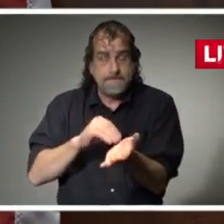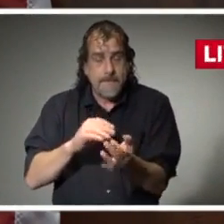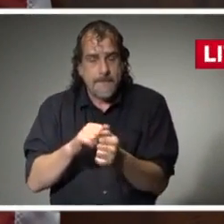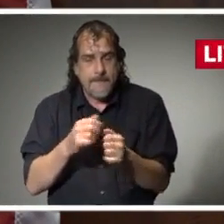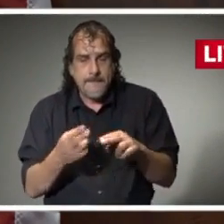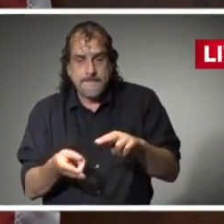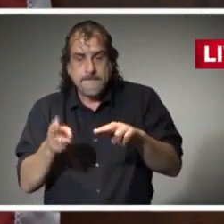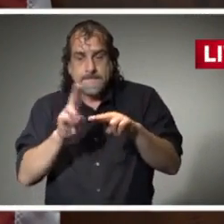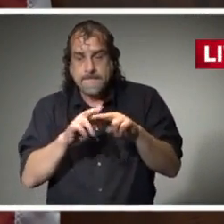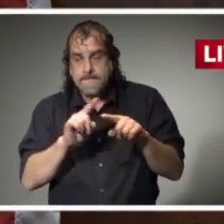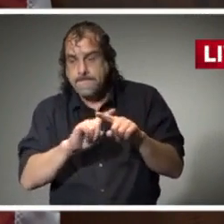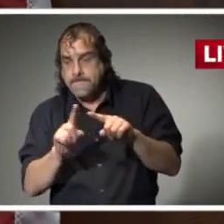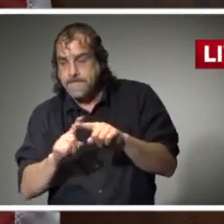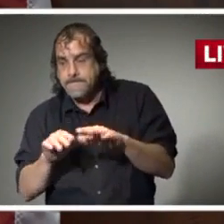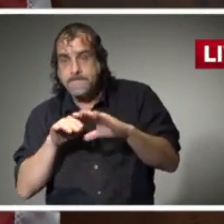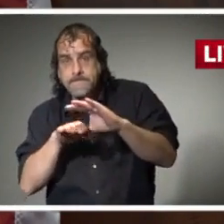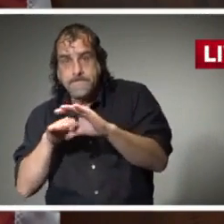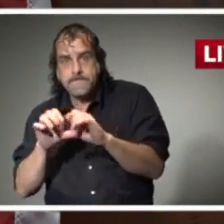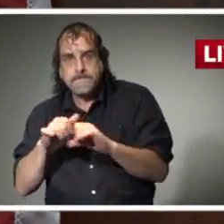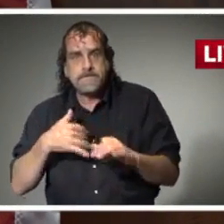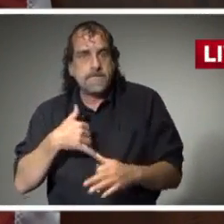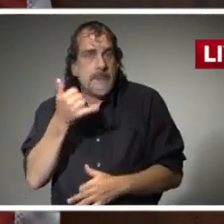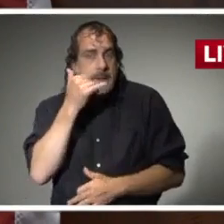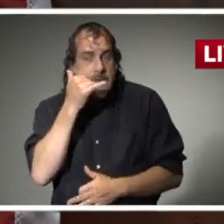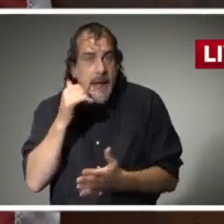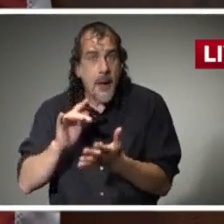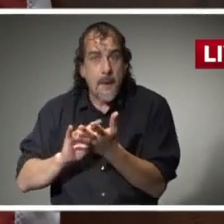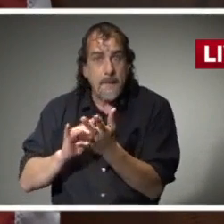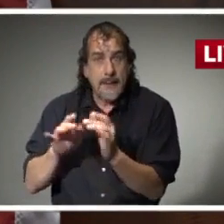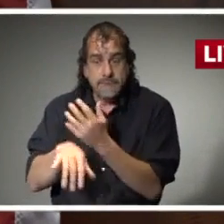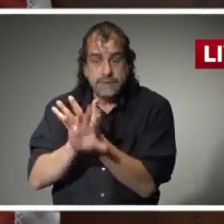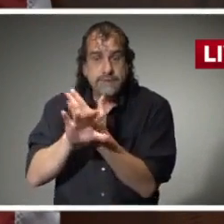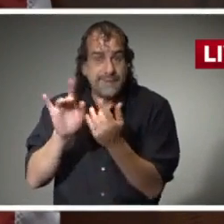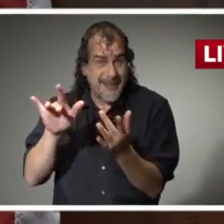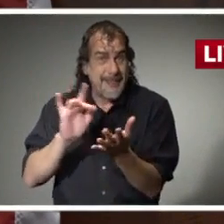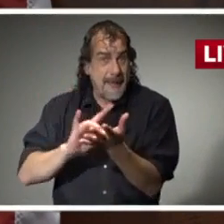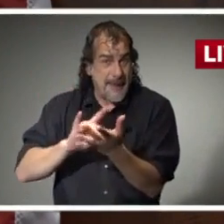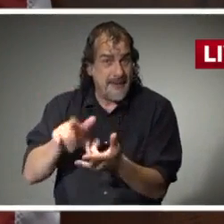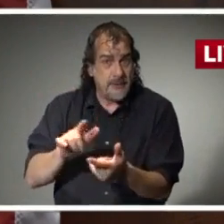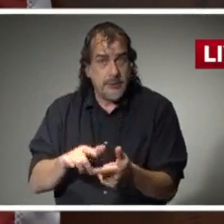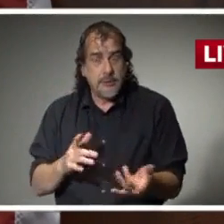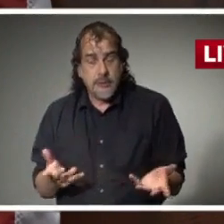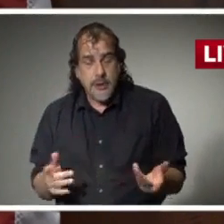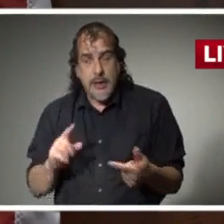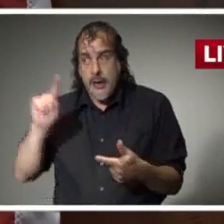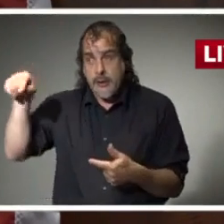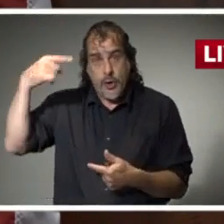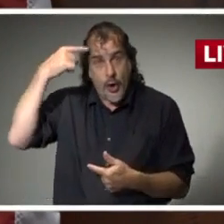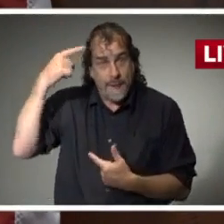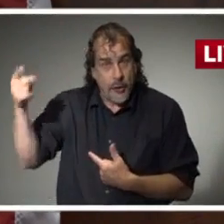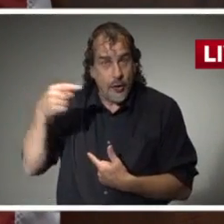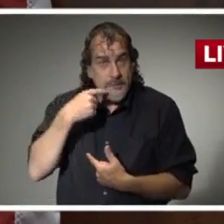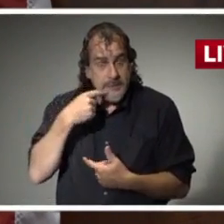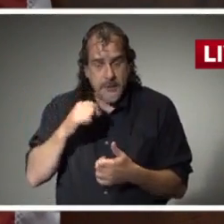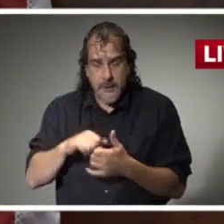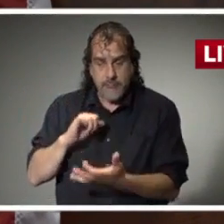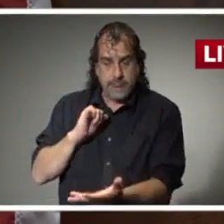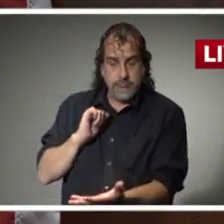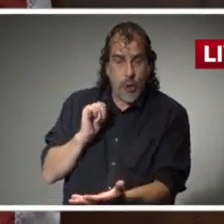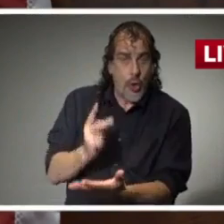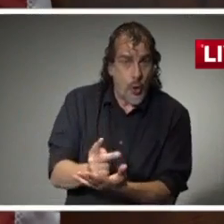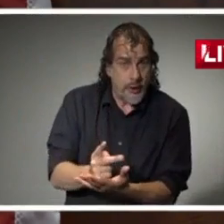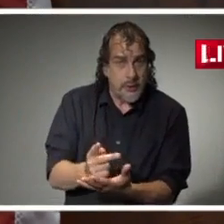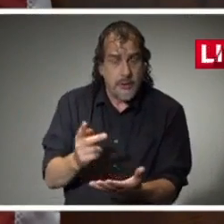access to telemedicine being one. In March, Governor Reeves announced that we'd received authority to